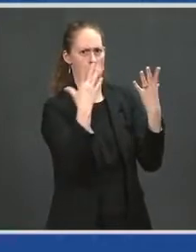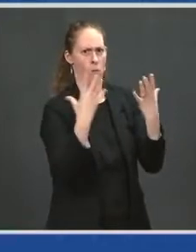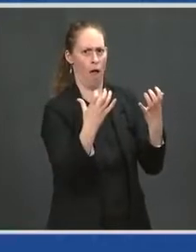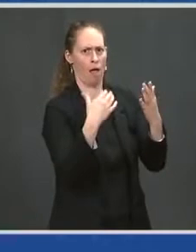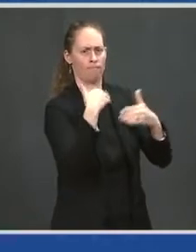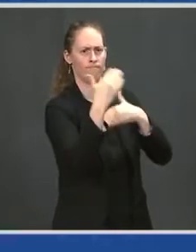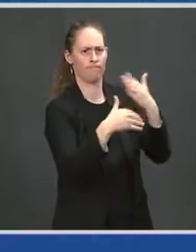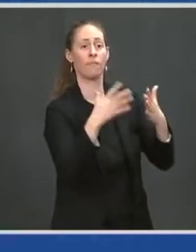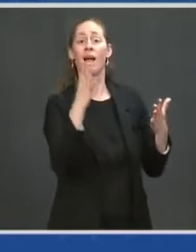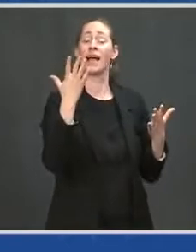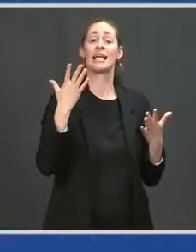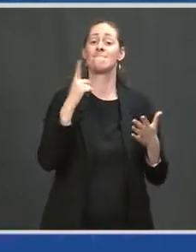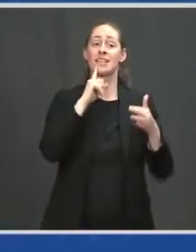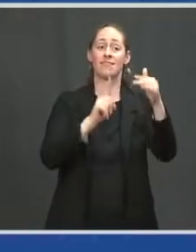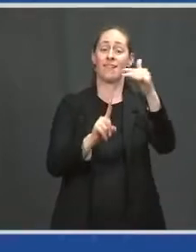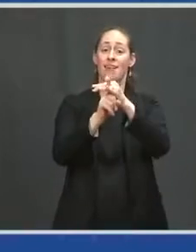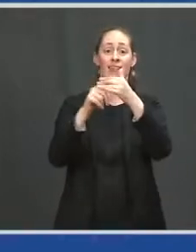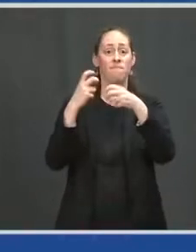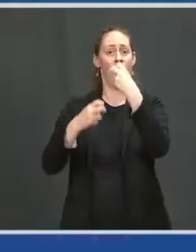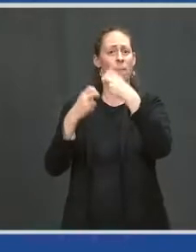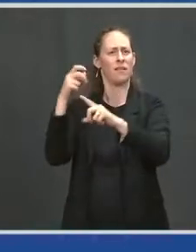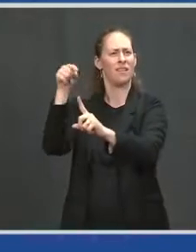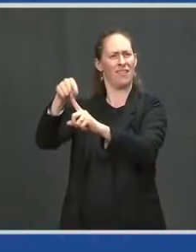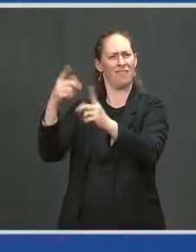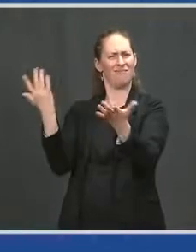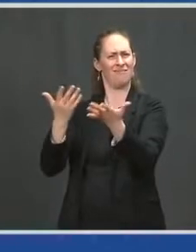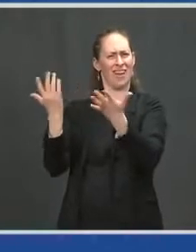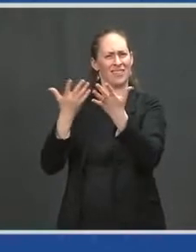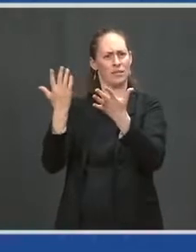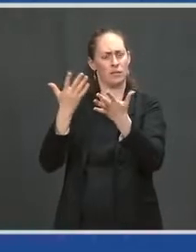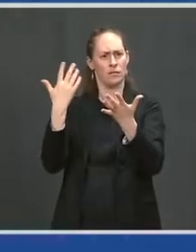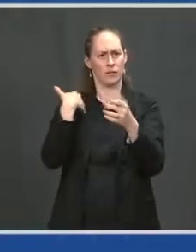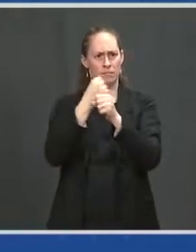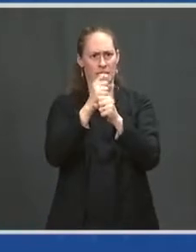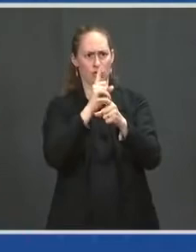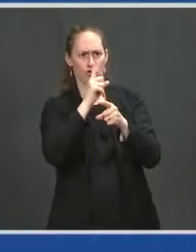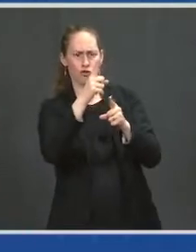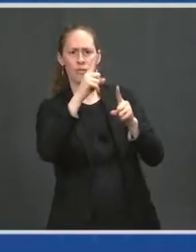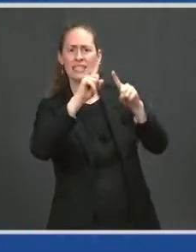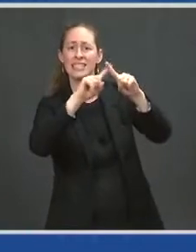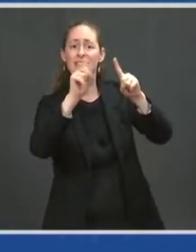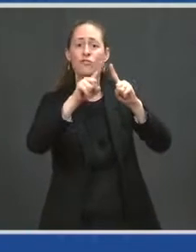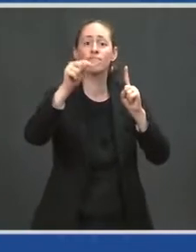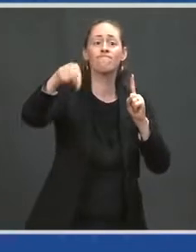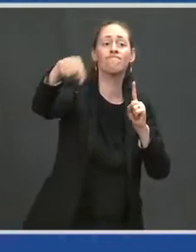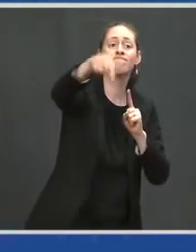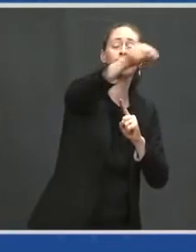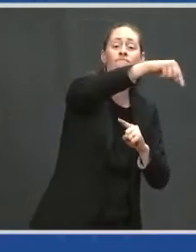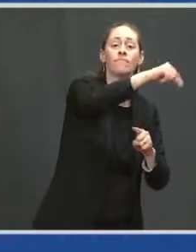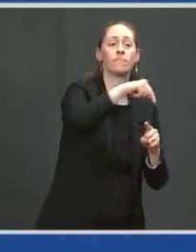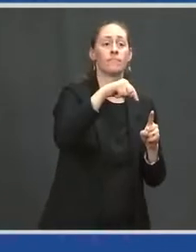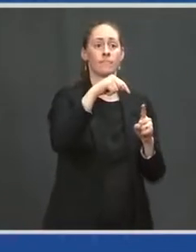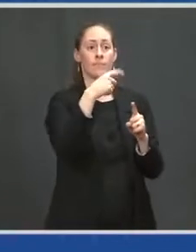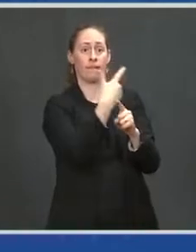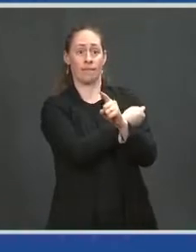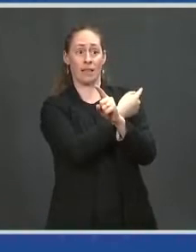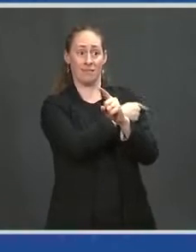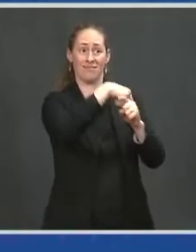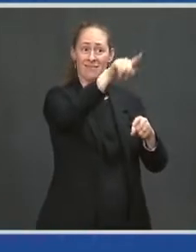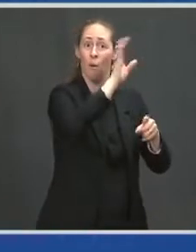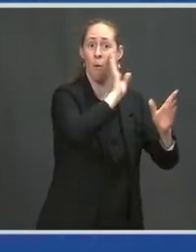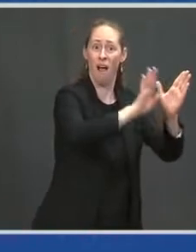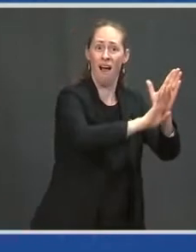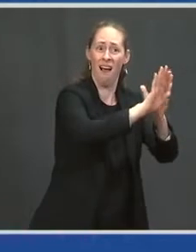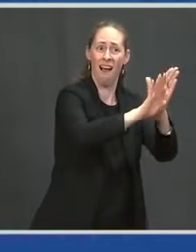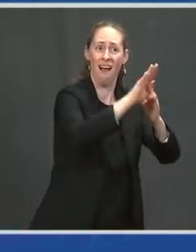problem is, right now, we have to make sure we have other vaccines, like Novavax and others, coming on, probably. And I think we'll be in a position